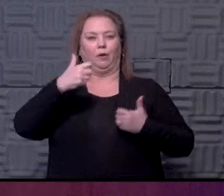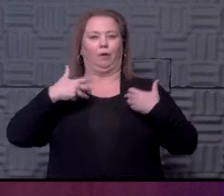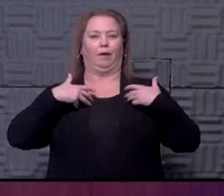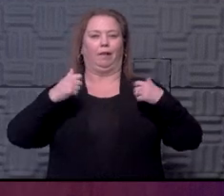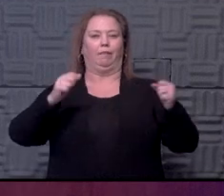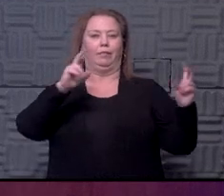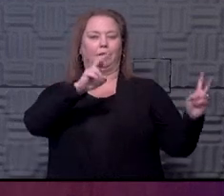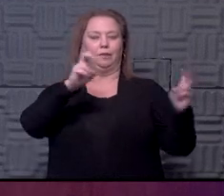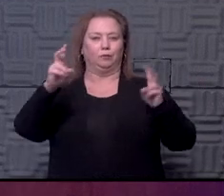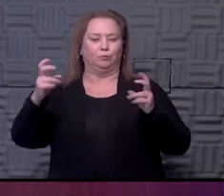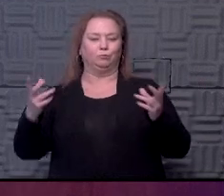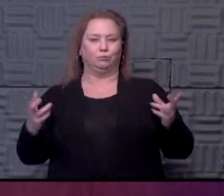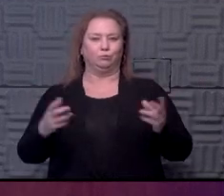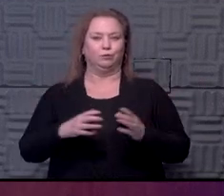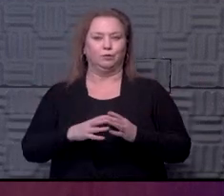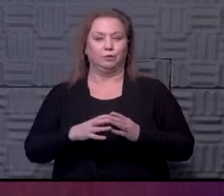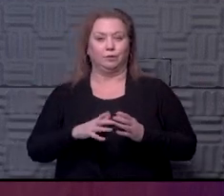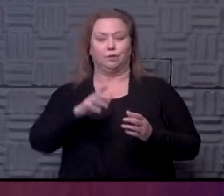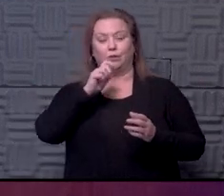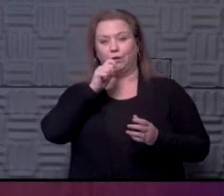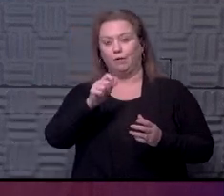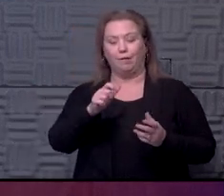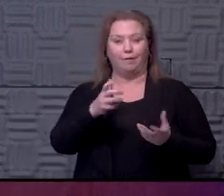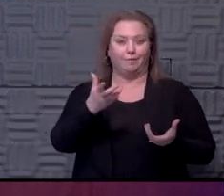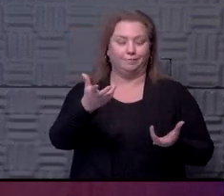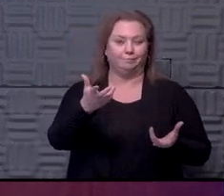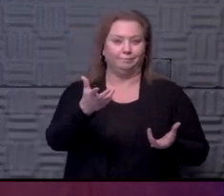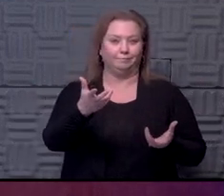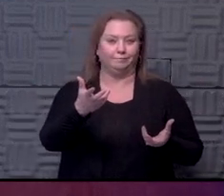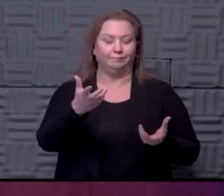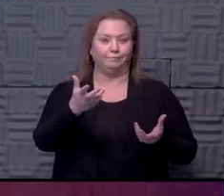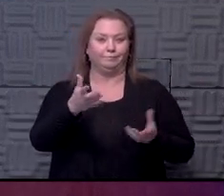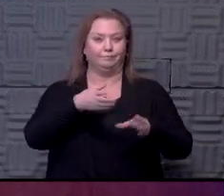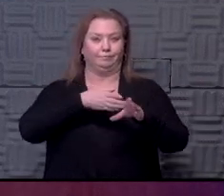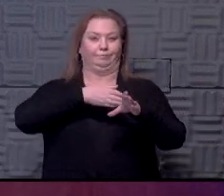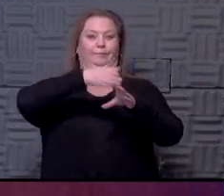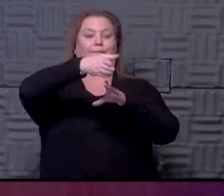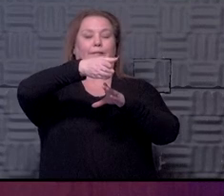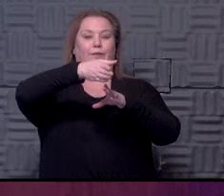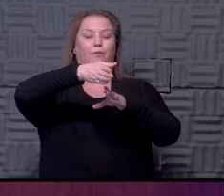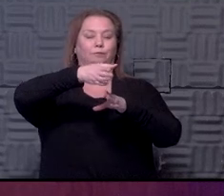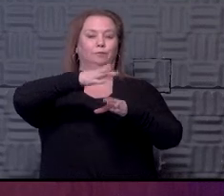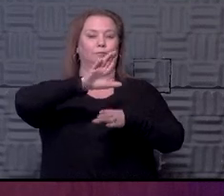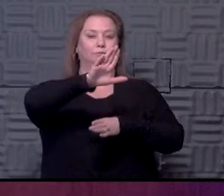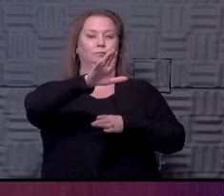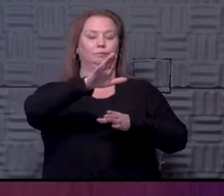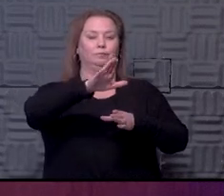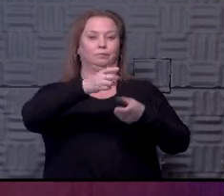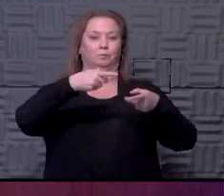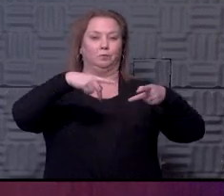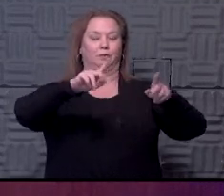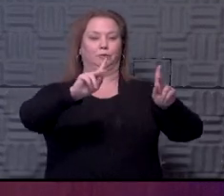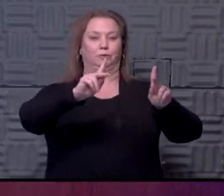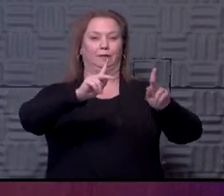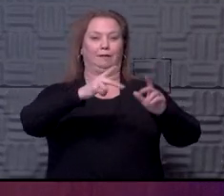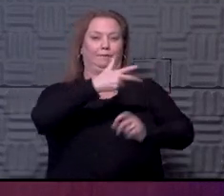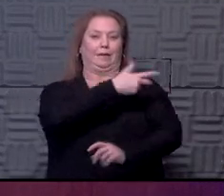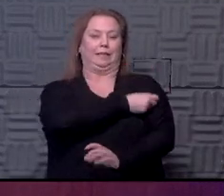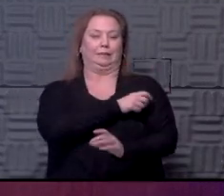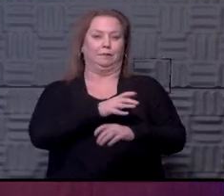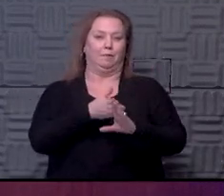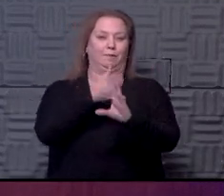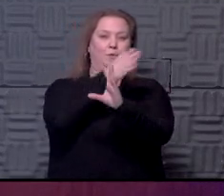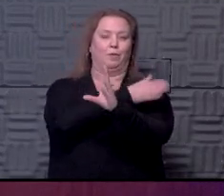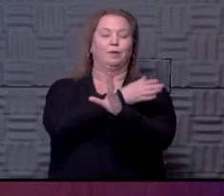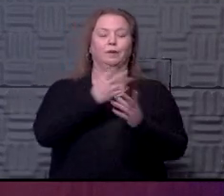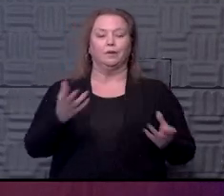Assuming, of course, that you're not in an industry or an occupation that would allow you to get vaccinated in an